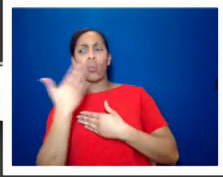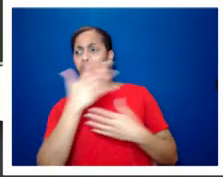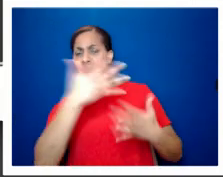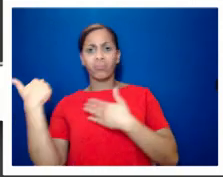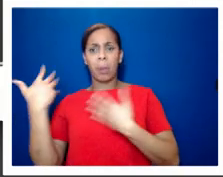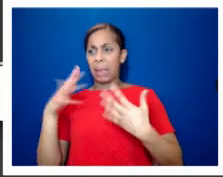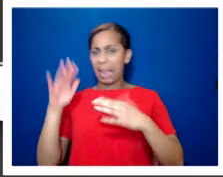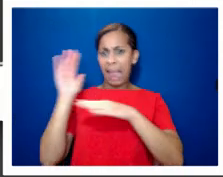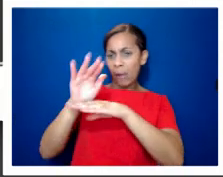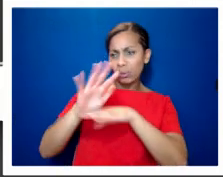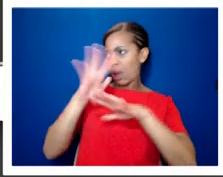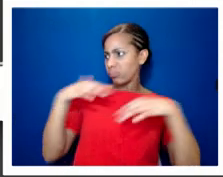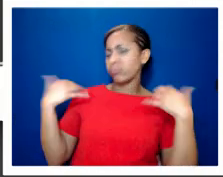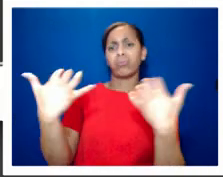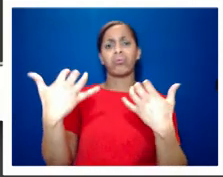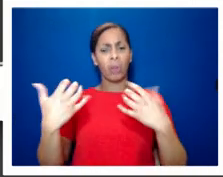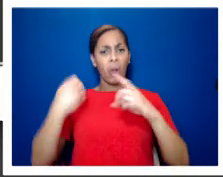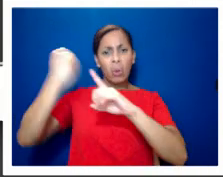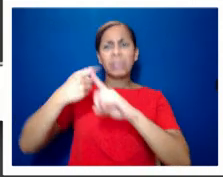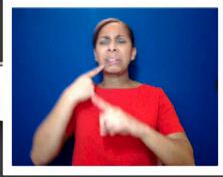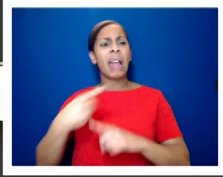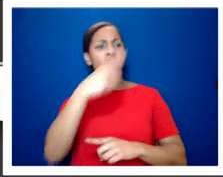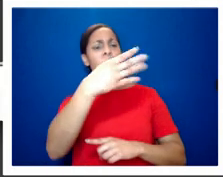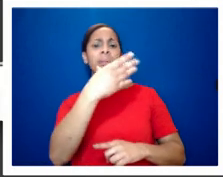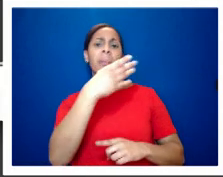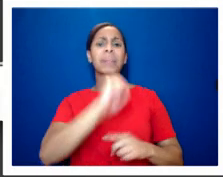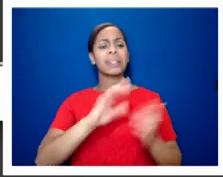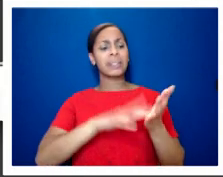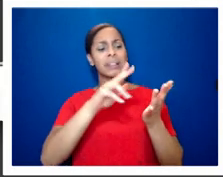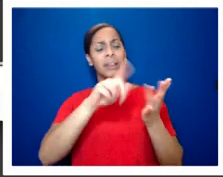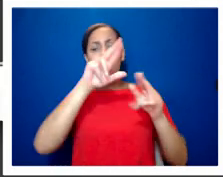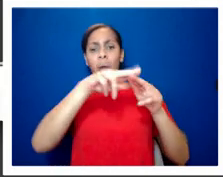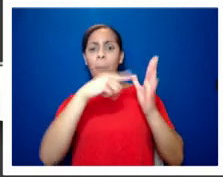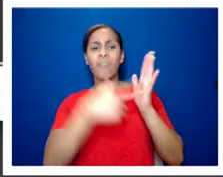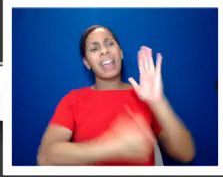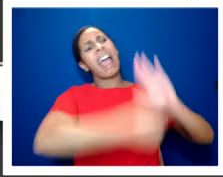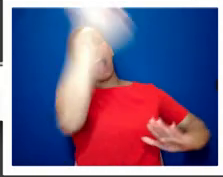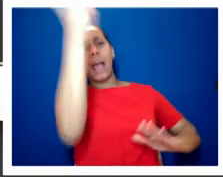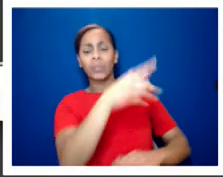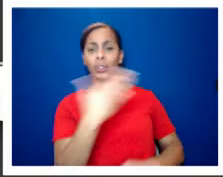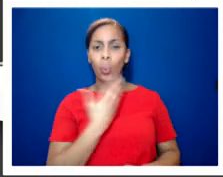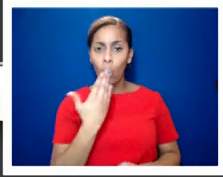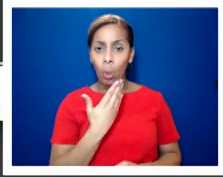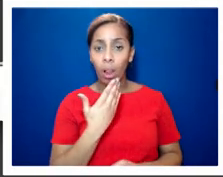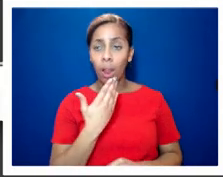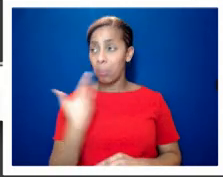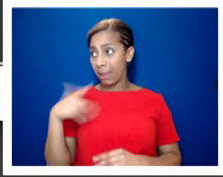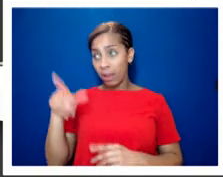outside shouting get mr moffat out and the protest spread to other schools in the area